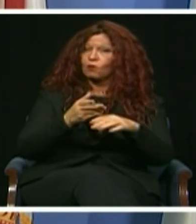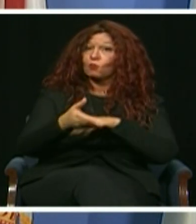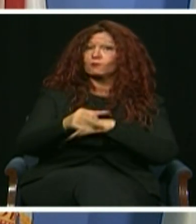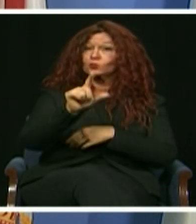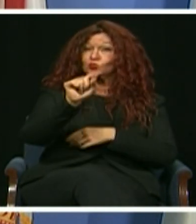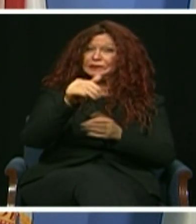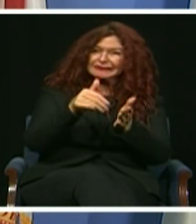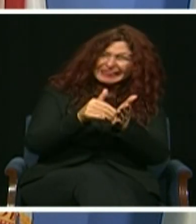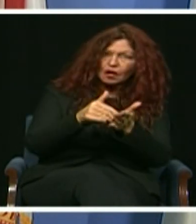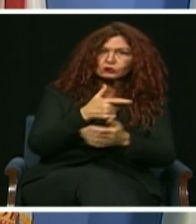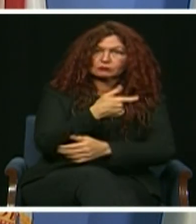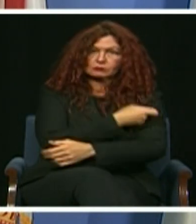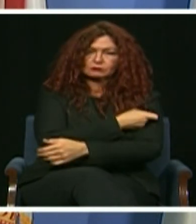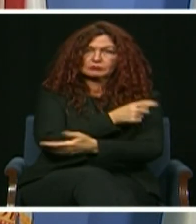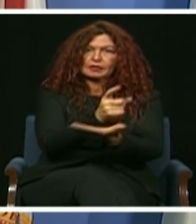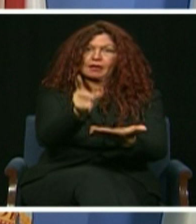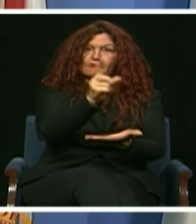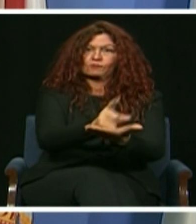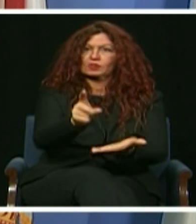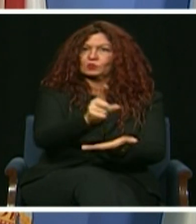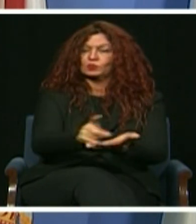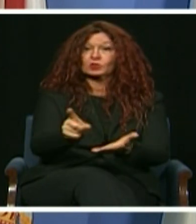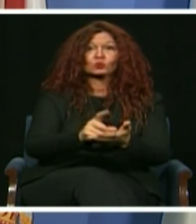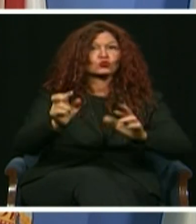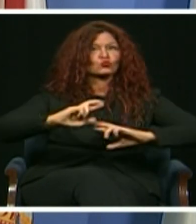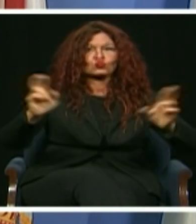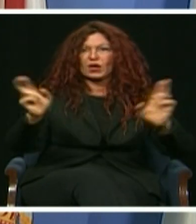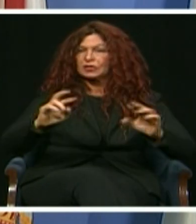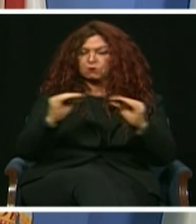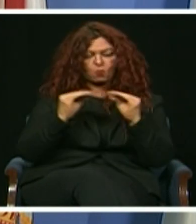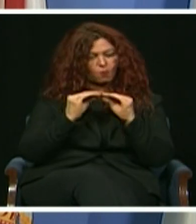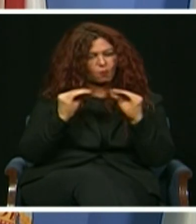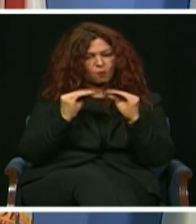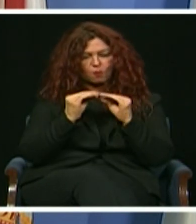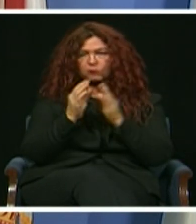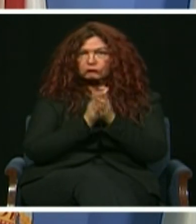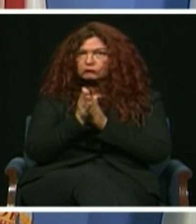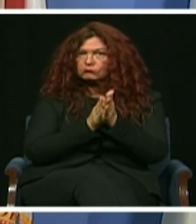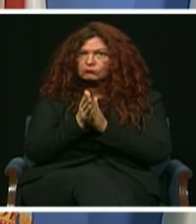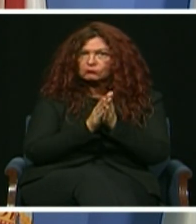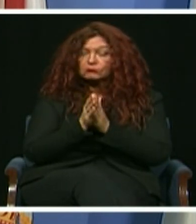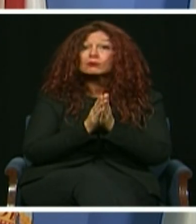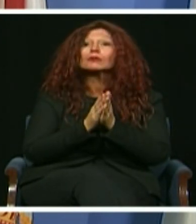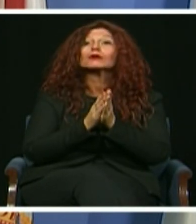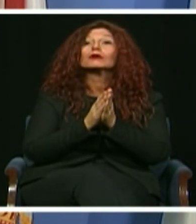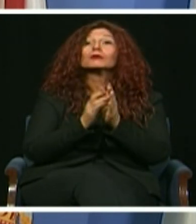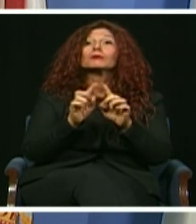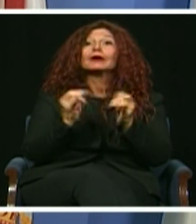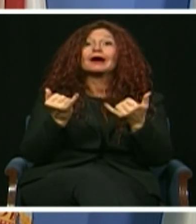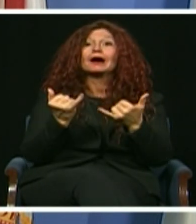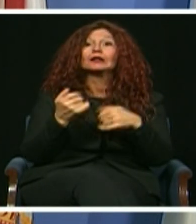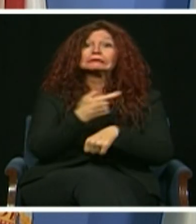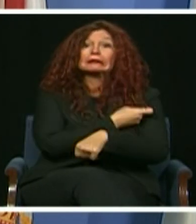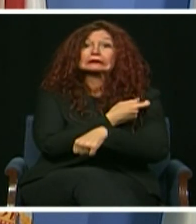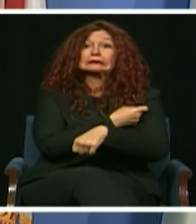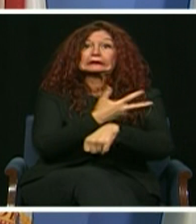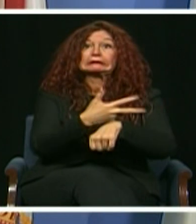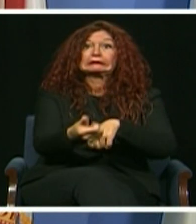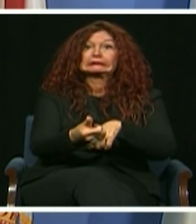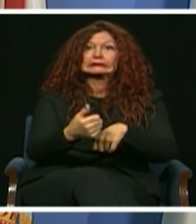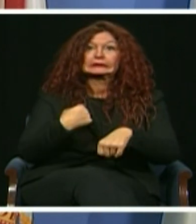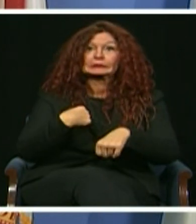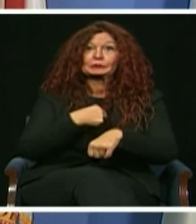and we are ready to scale up to several times that number once we have the supply. We need vaccine.